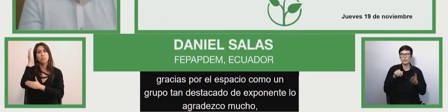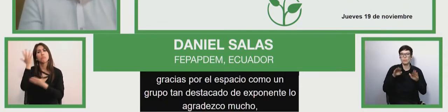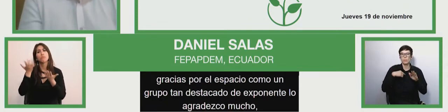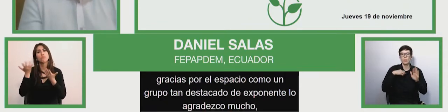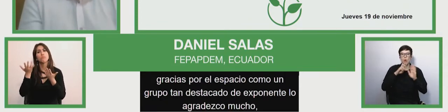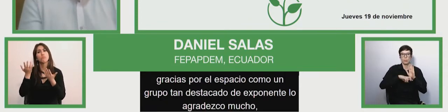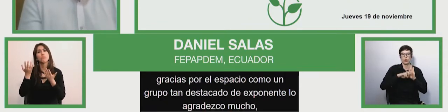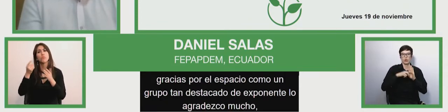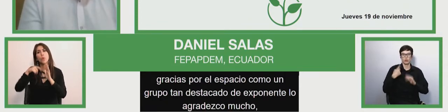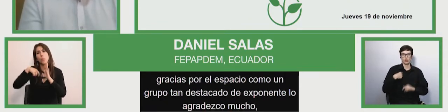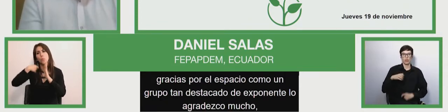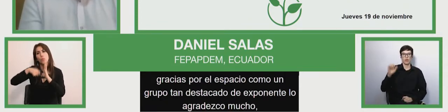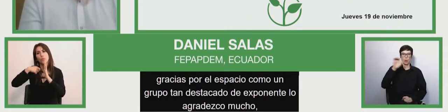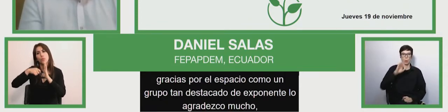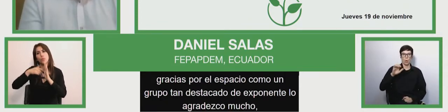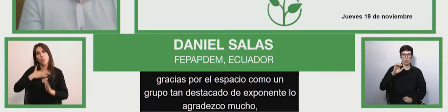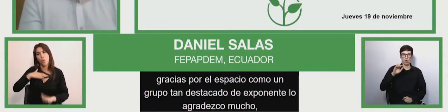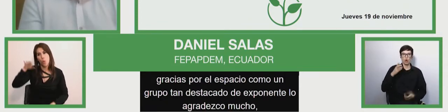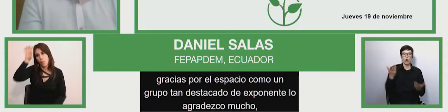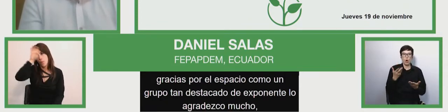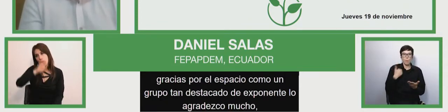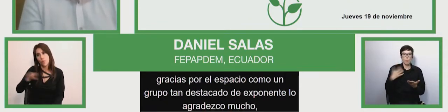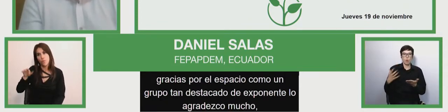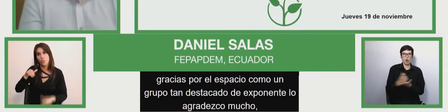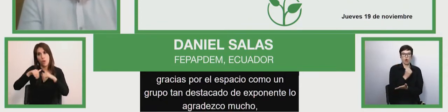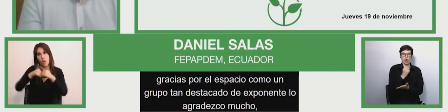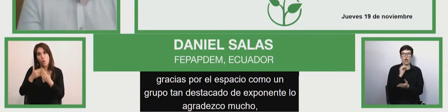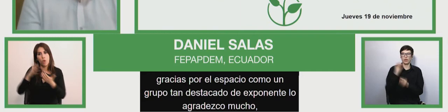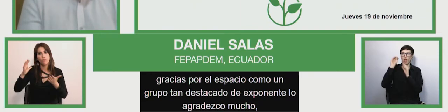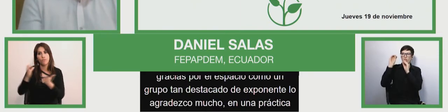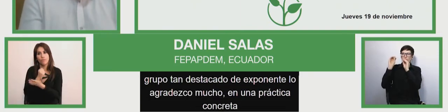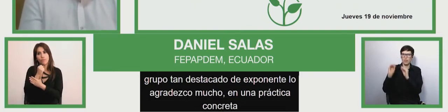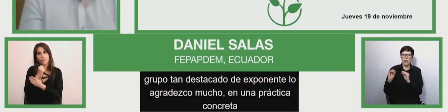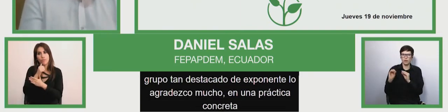bridging the gap in ecuador as also in the generation of data